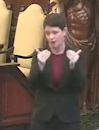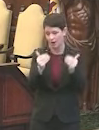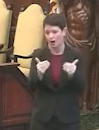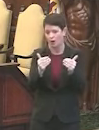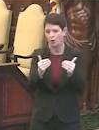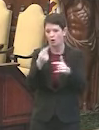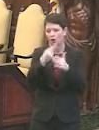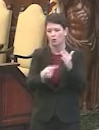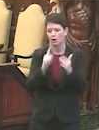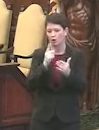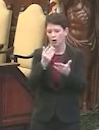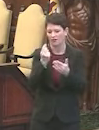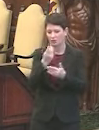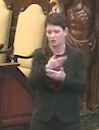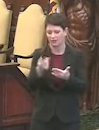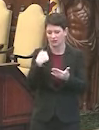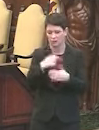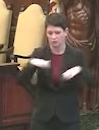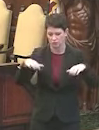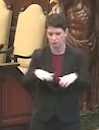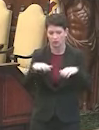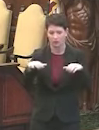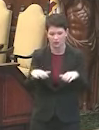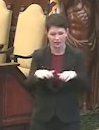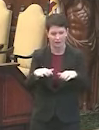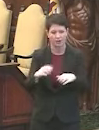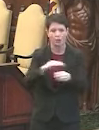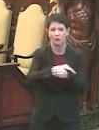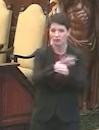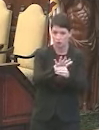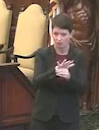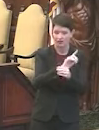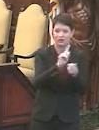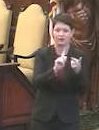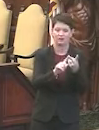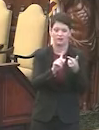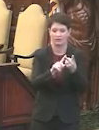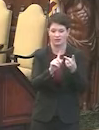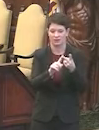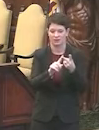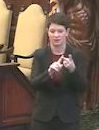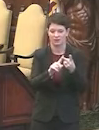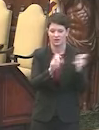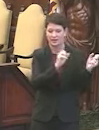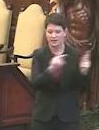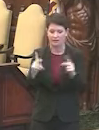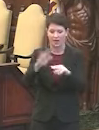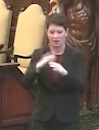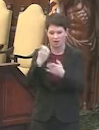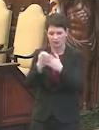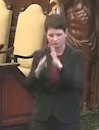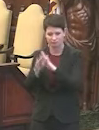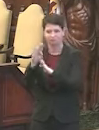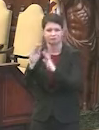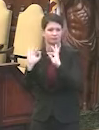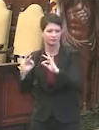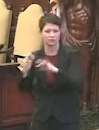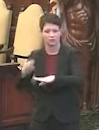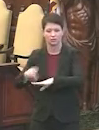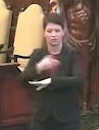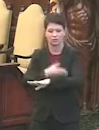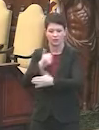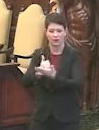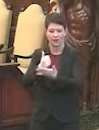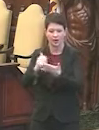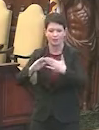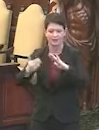what are some of the things that we're doing when it comes to coronavirus and, and getting back on track, uh, to help the